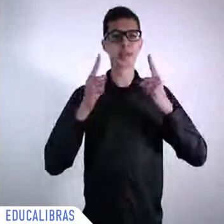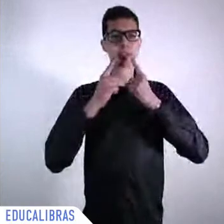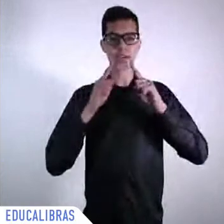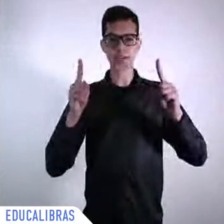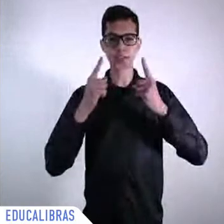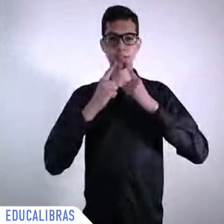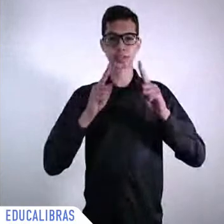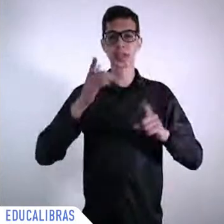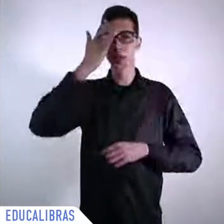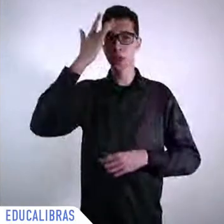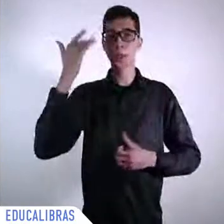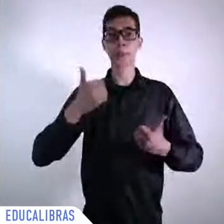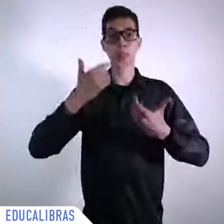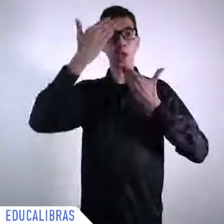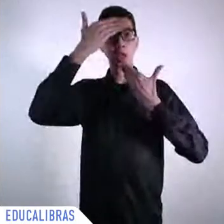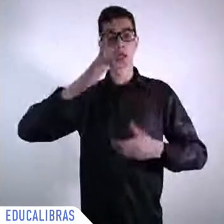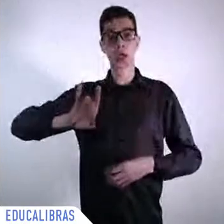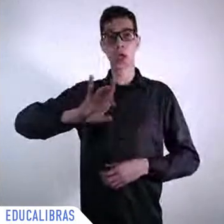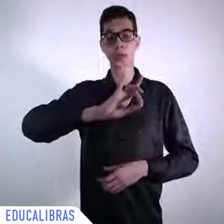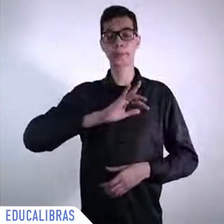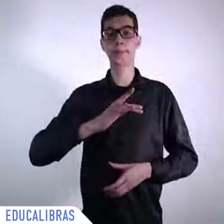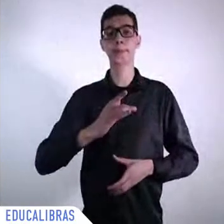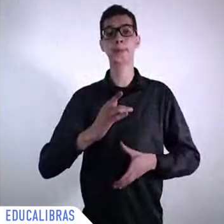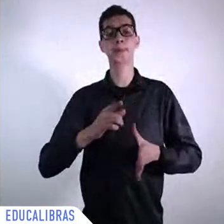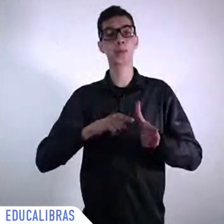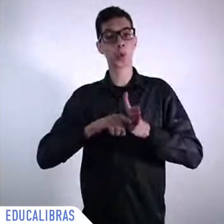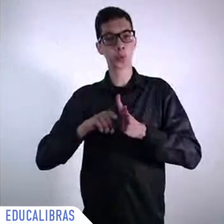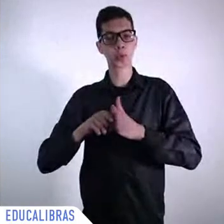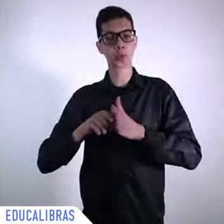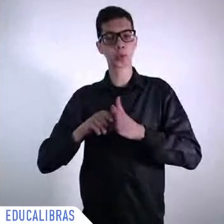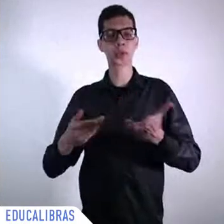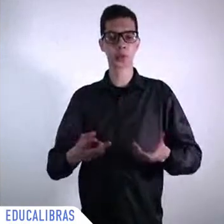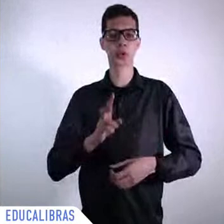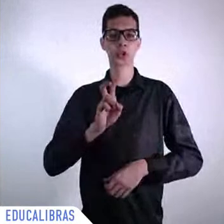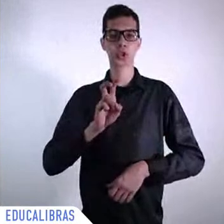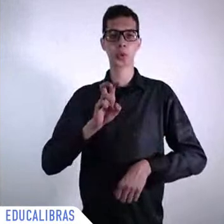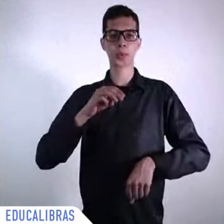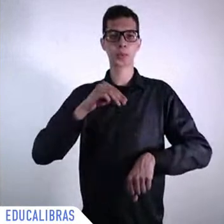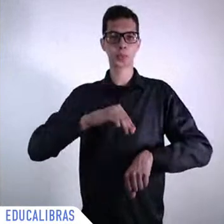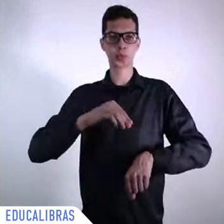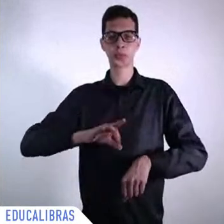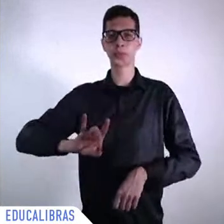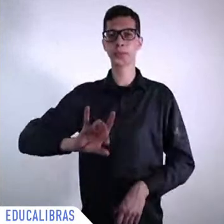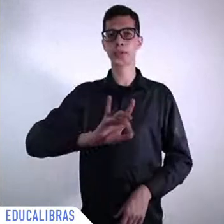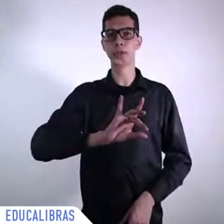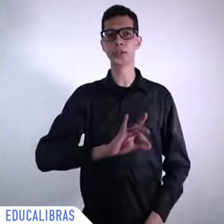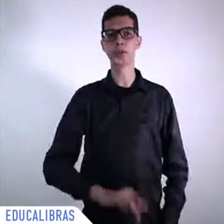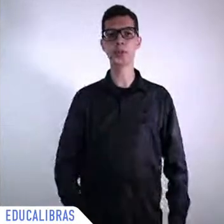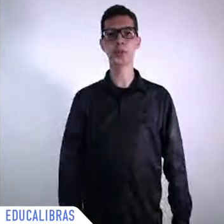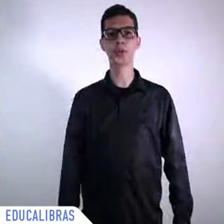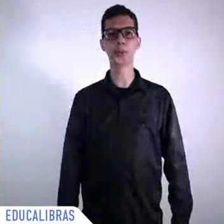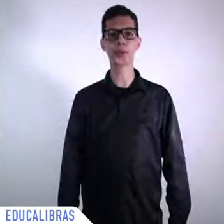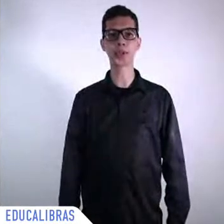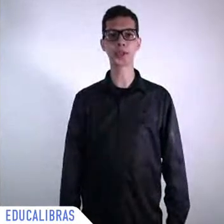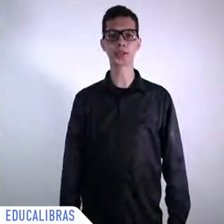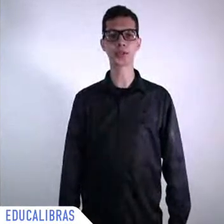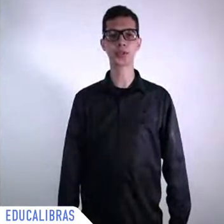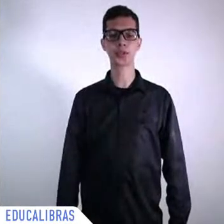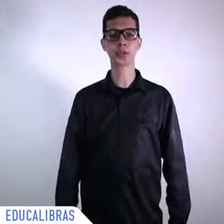pretty large questions but then we're limited with no Minister Amorim